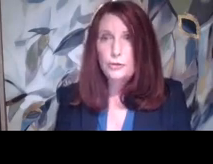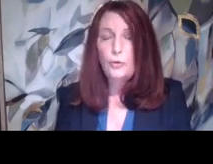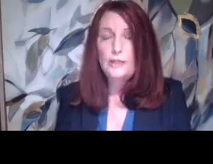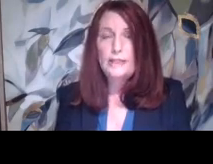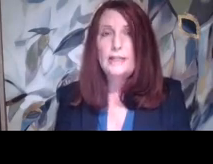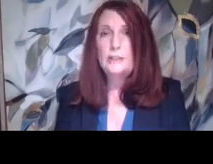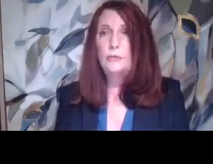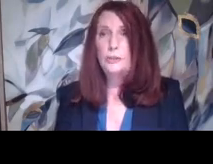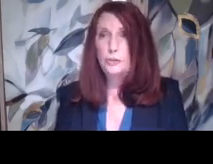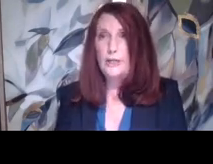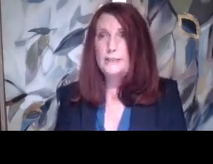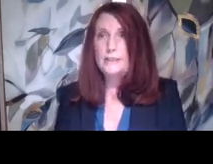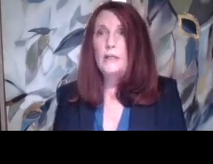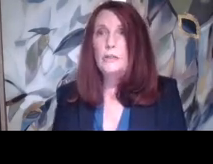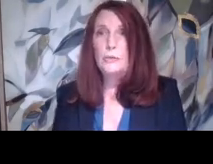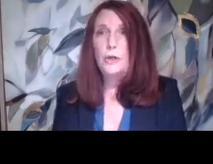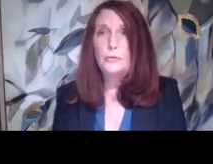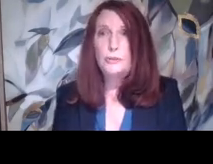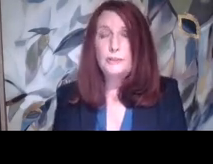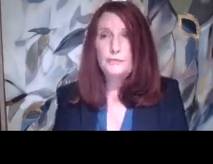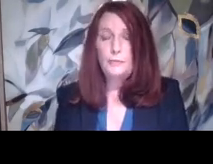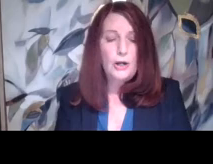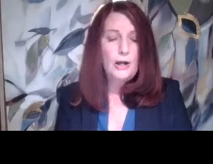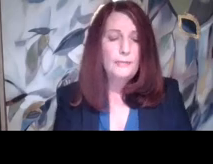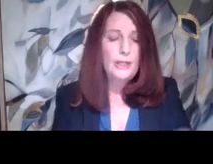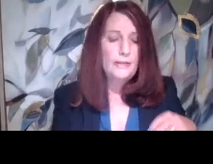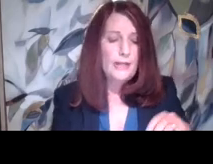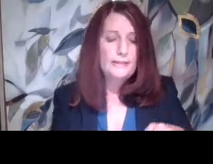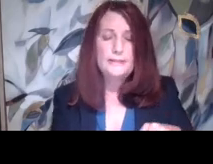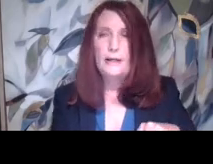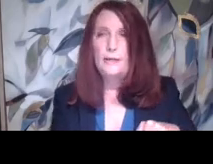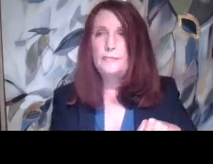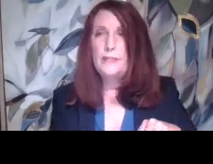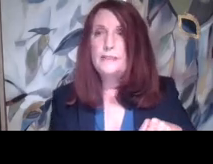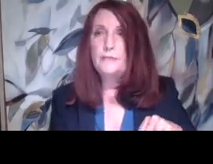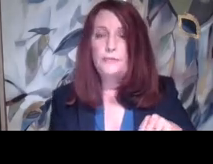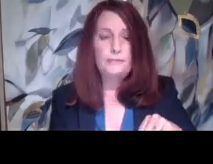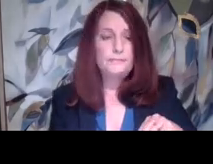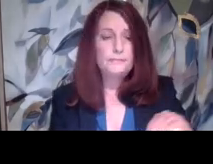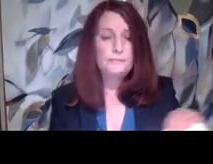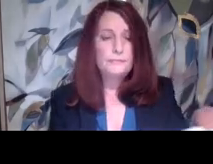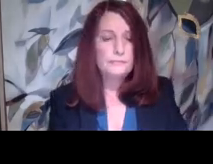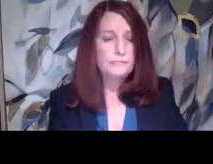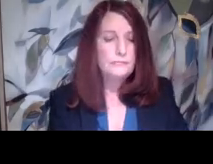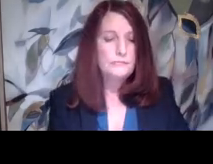choice, that that's the only choice. You go to a different prom. That's, um, that's different.